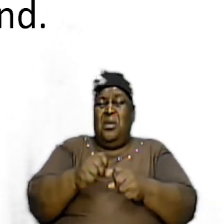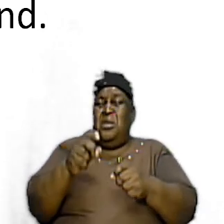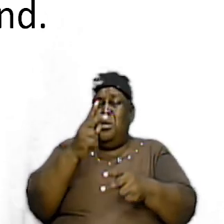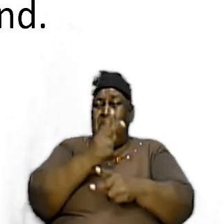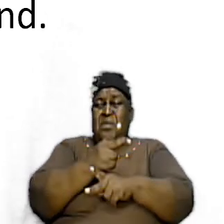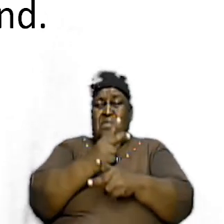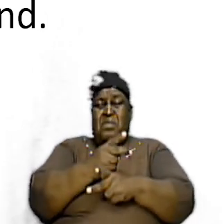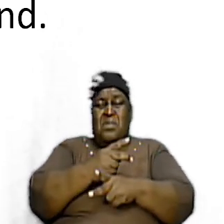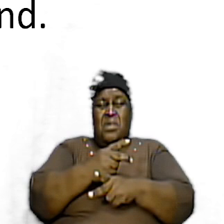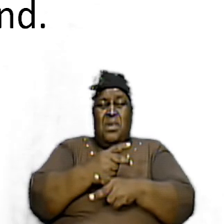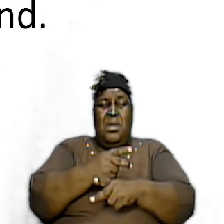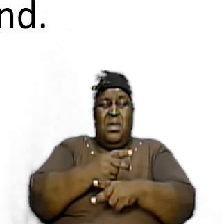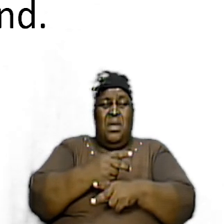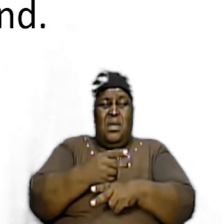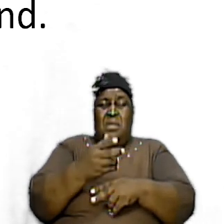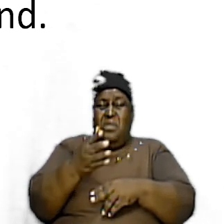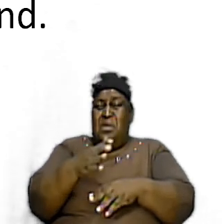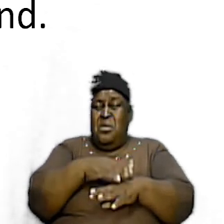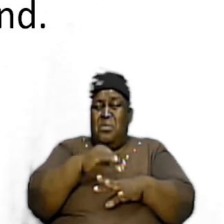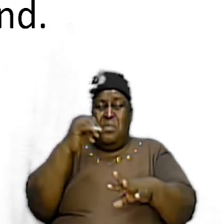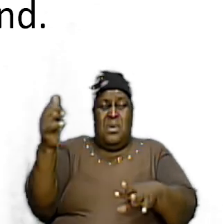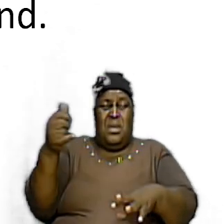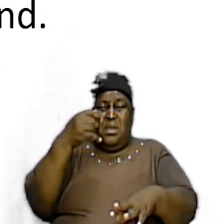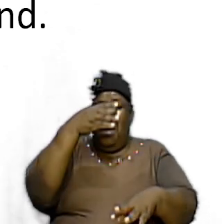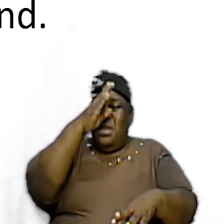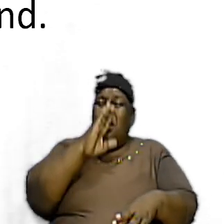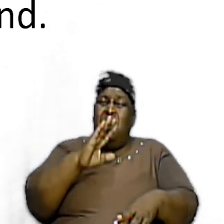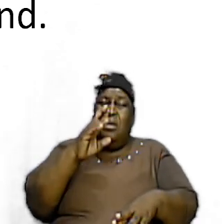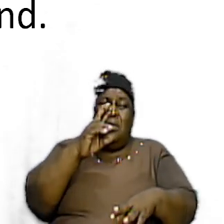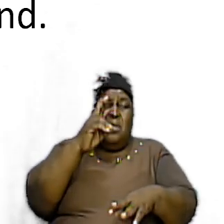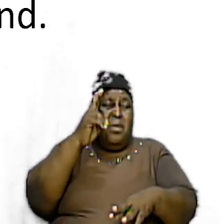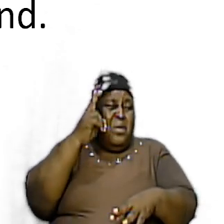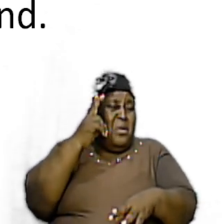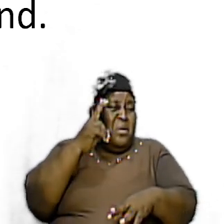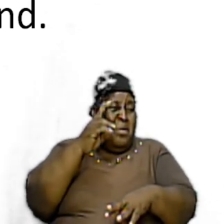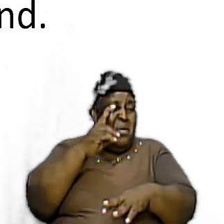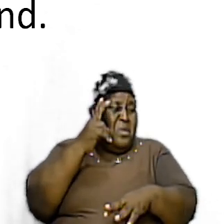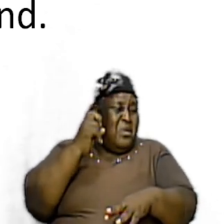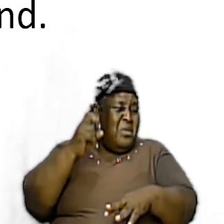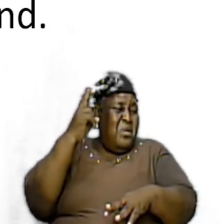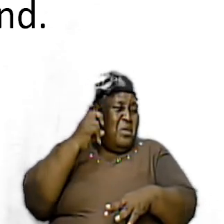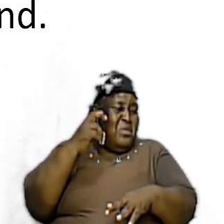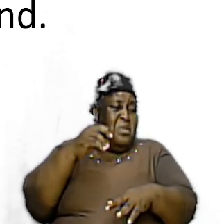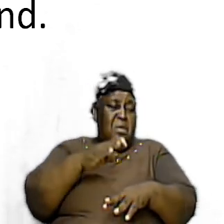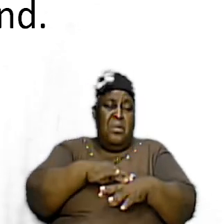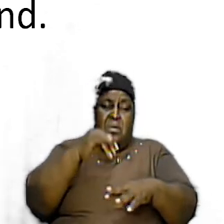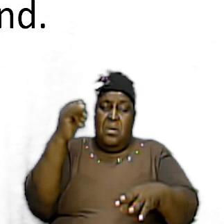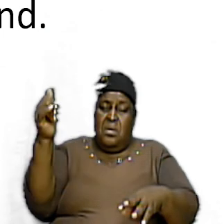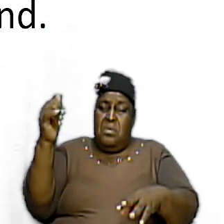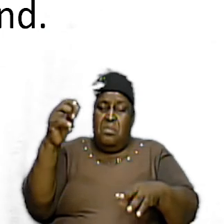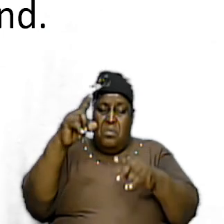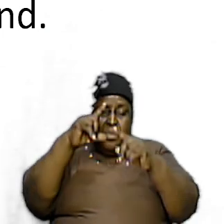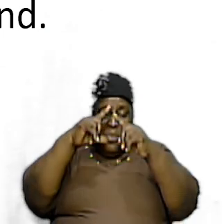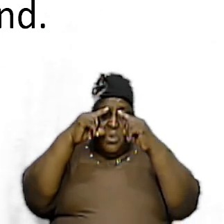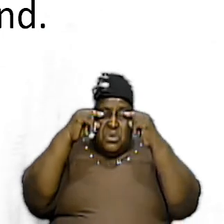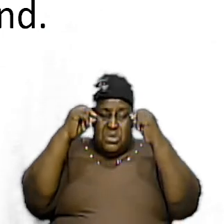and he sent a savior which was Moses and Moses under God